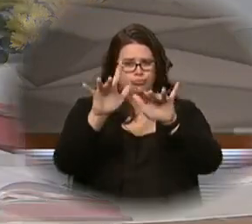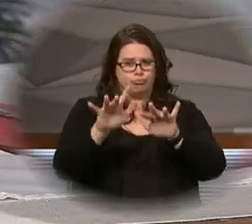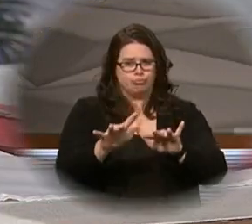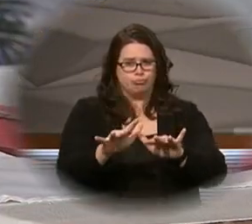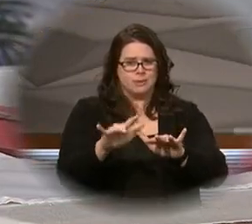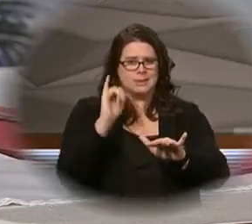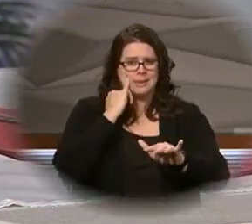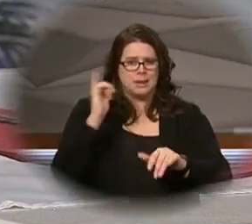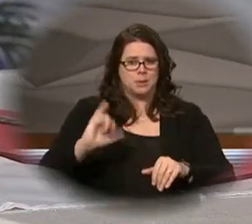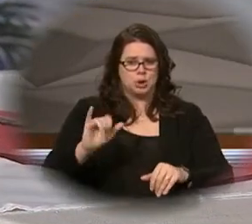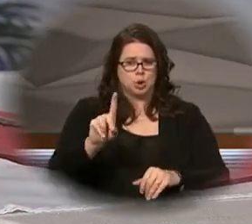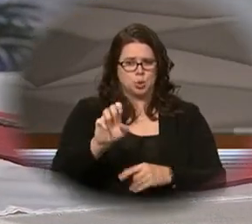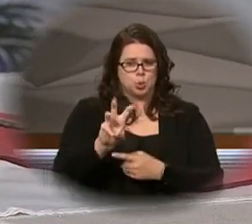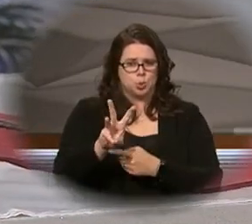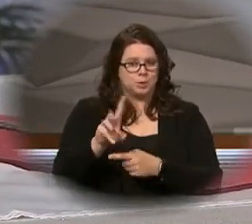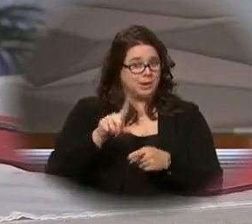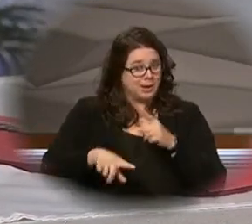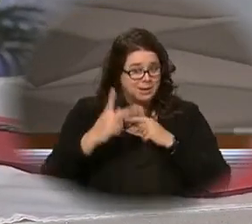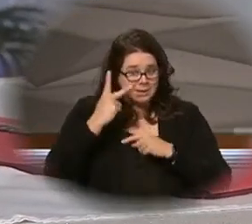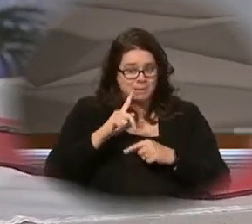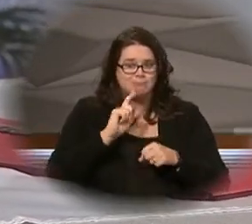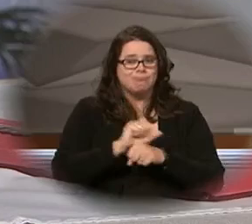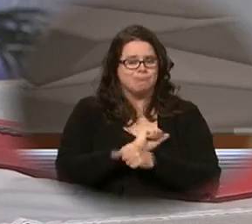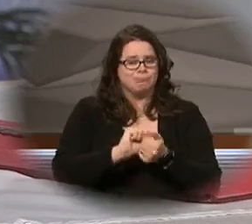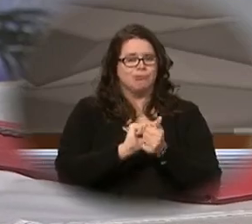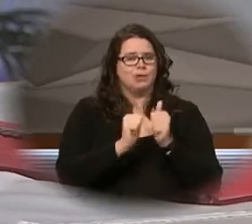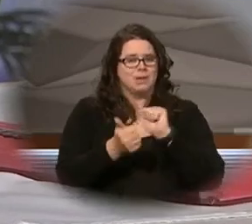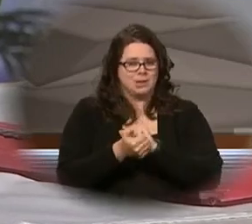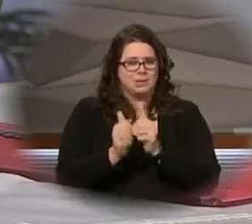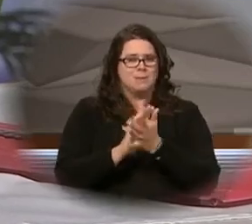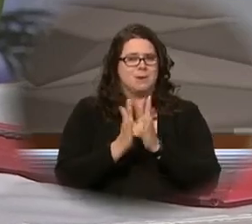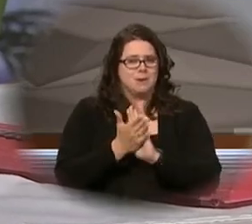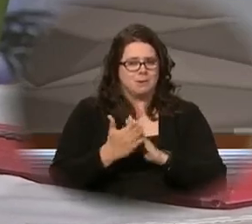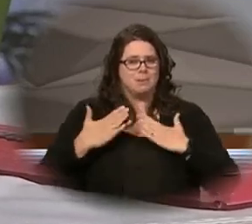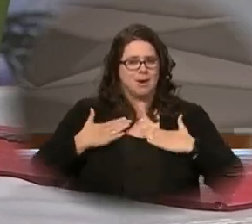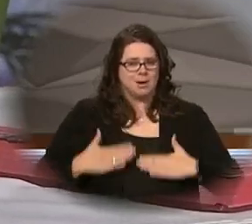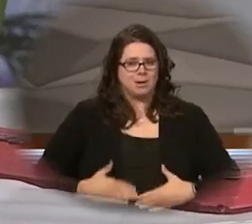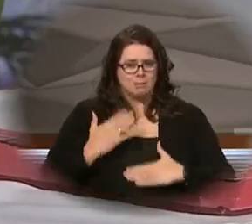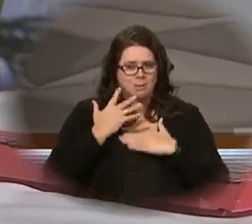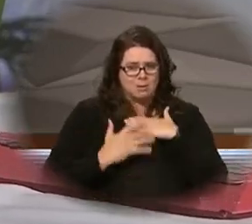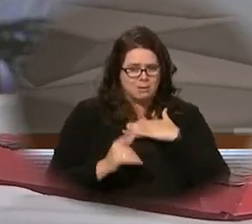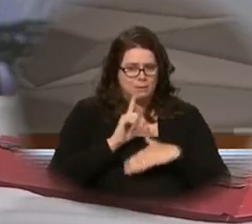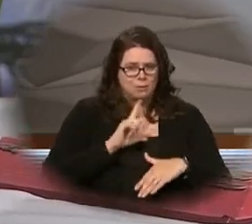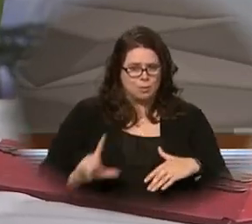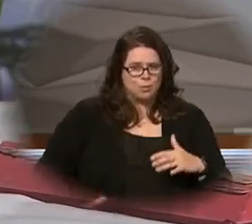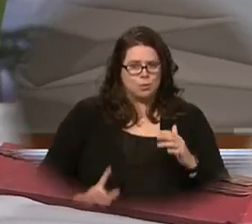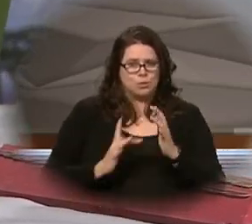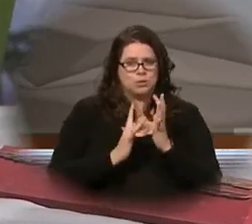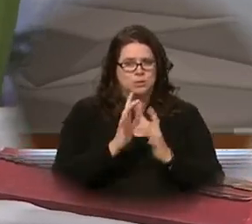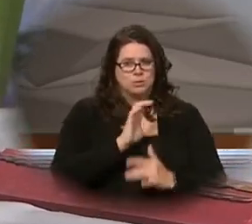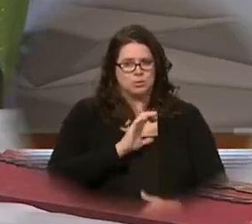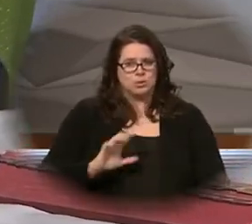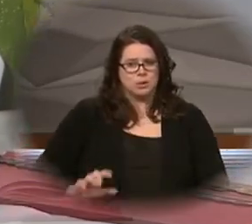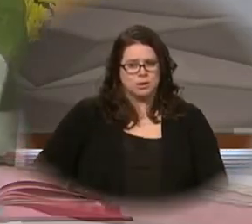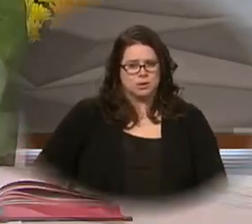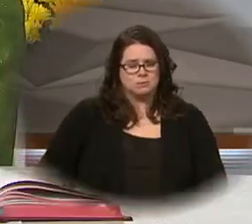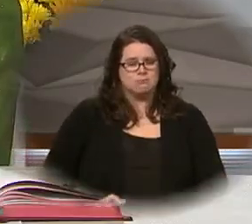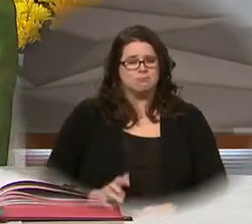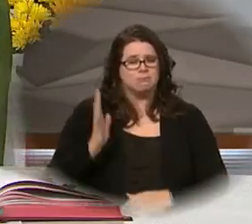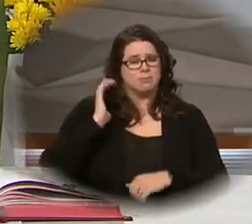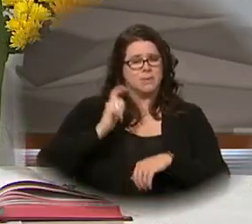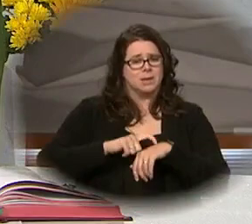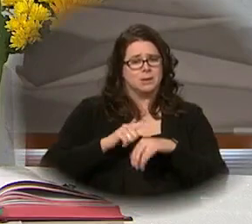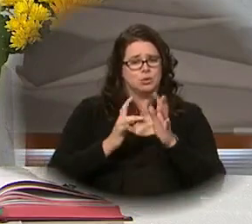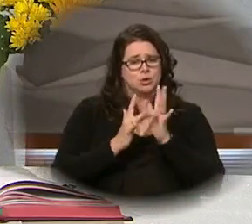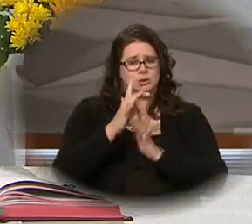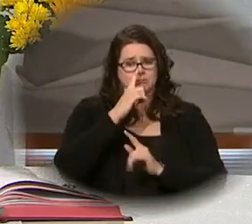upon them like the dewfall so that they may become for us the body and blood of our Lord Jesus Christ. At the time